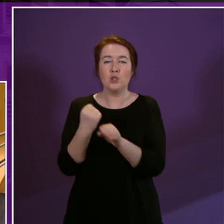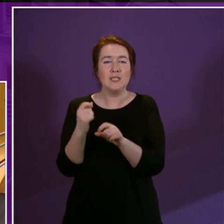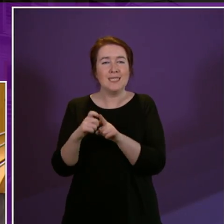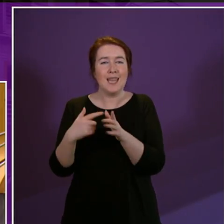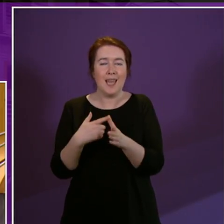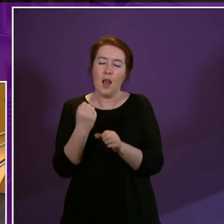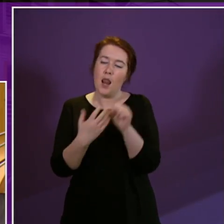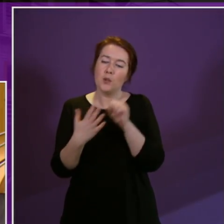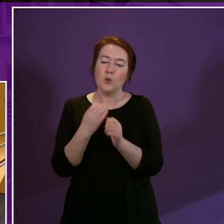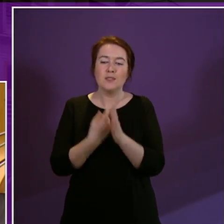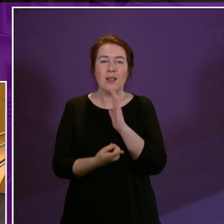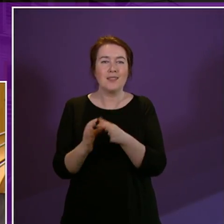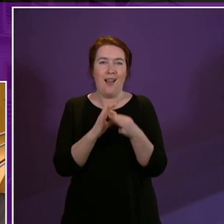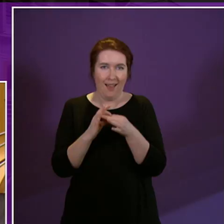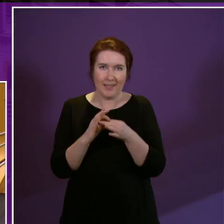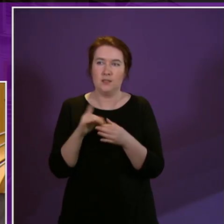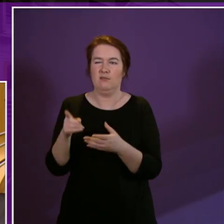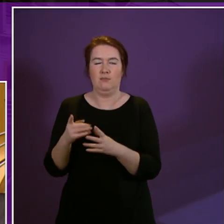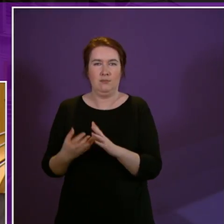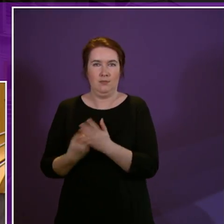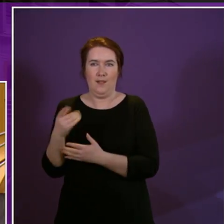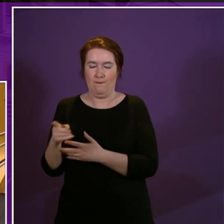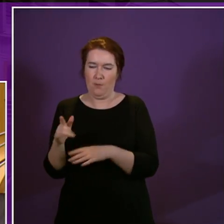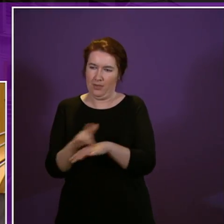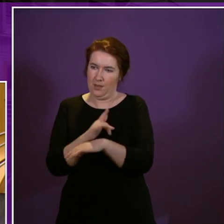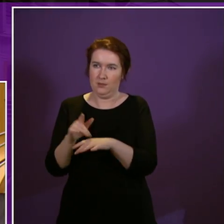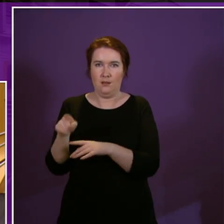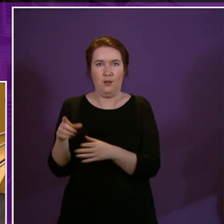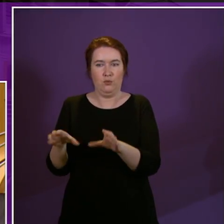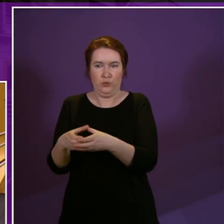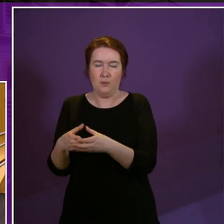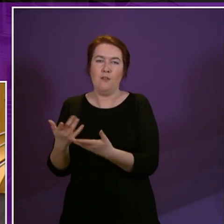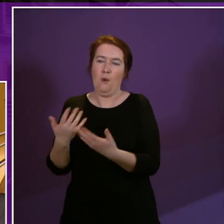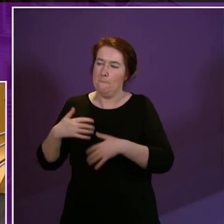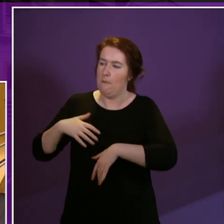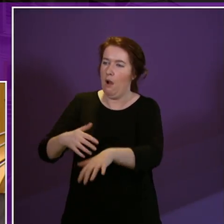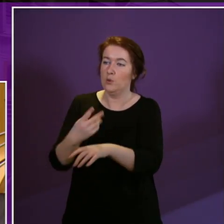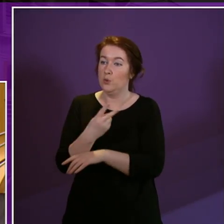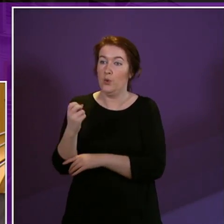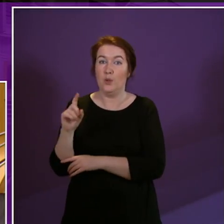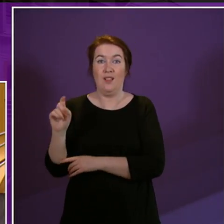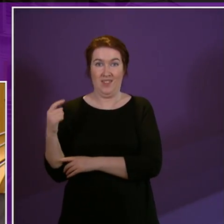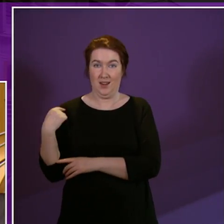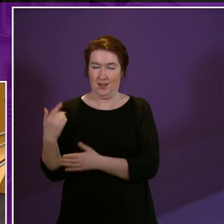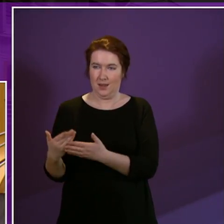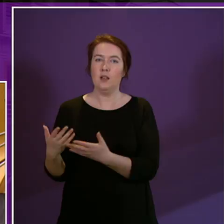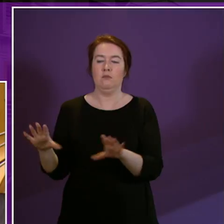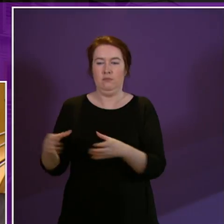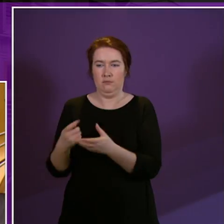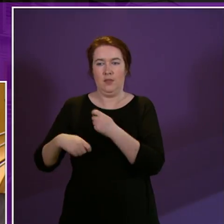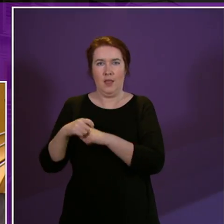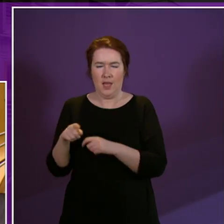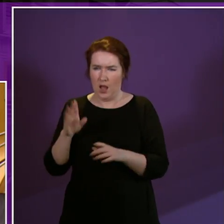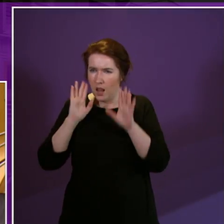poncho was actually born out of a shared experience at a marching rally in 2011 and they listened to